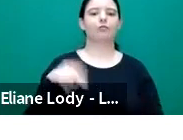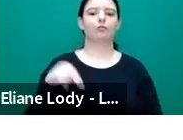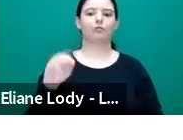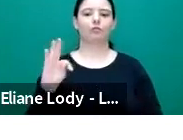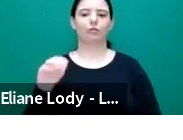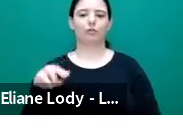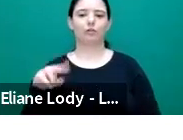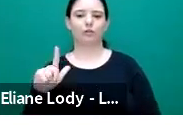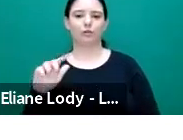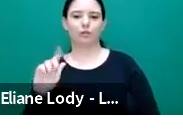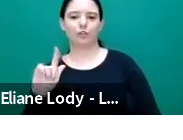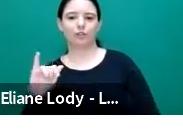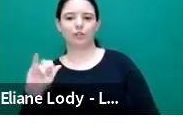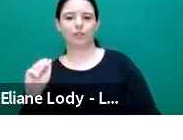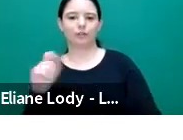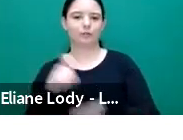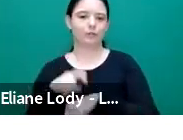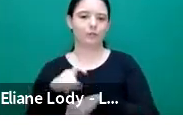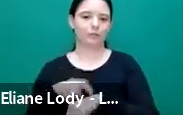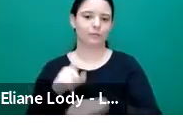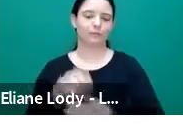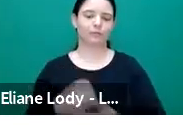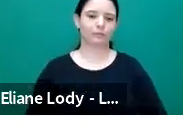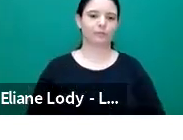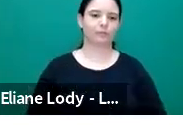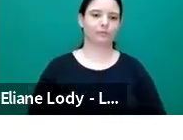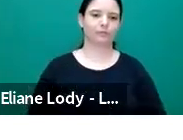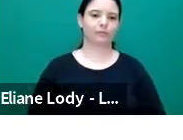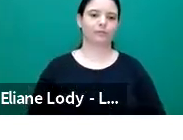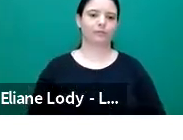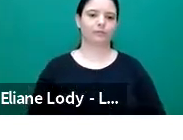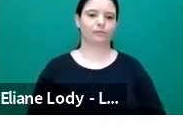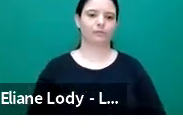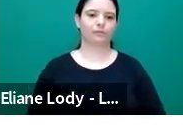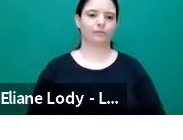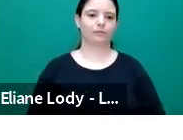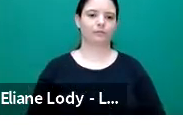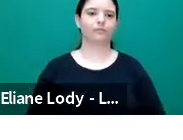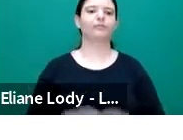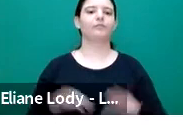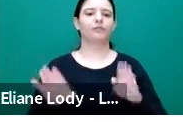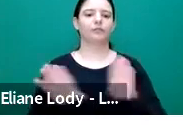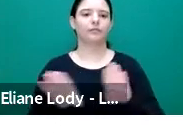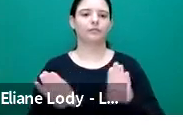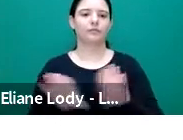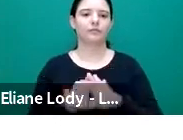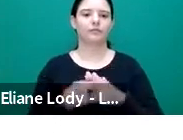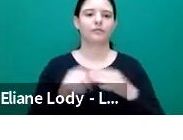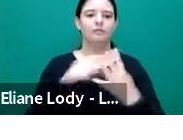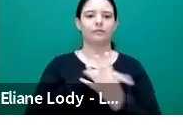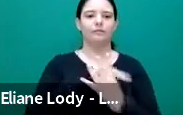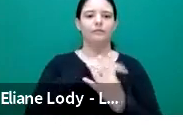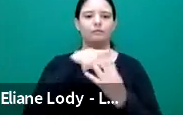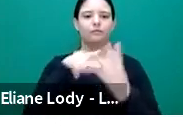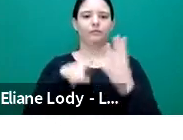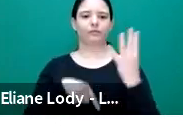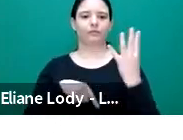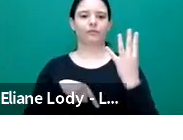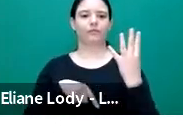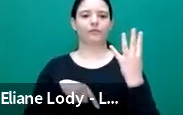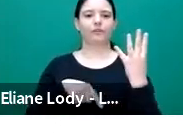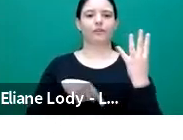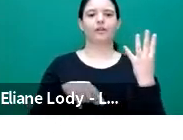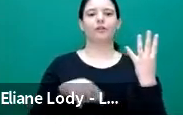semiosis. I've listed here four sources. Two of them are already published by Julie where,